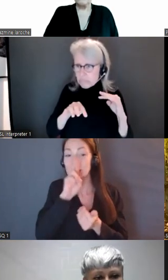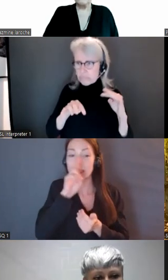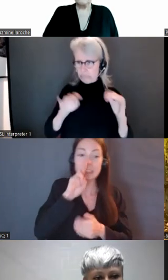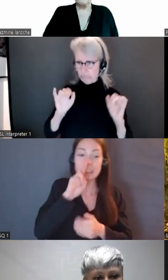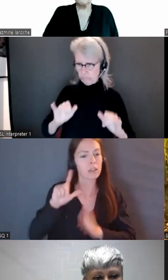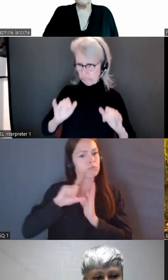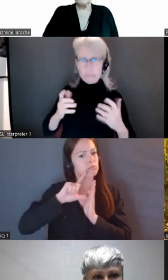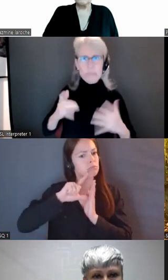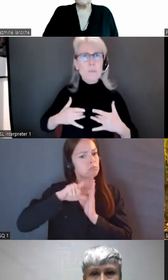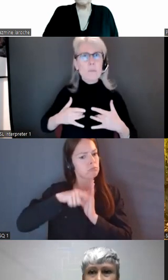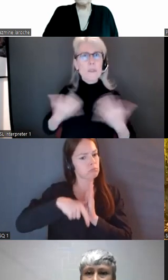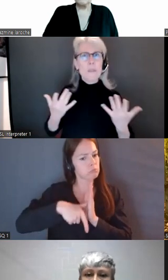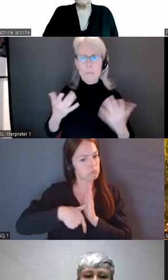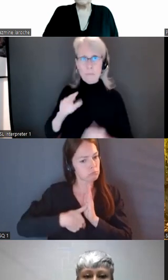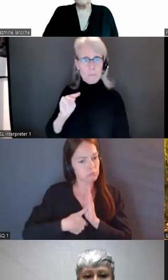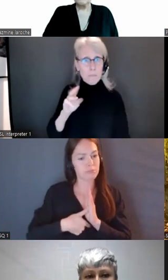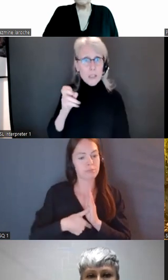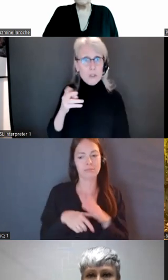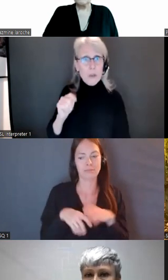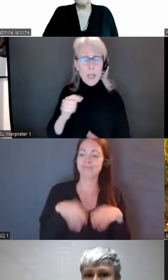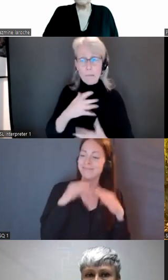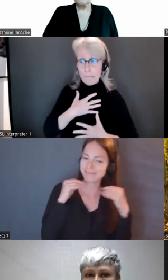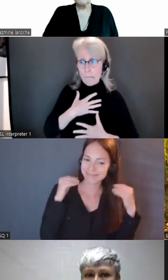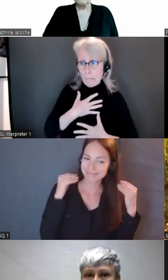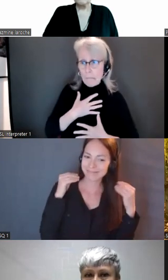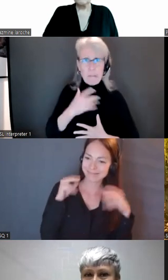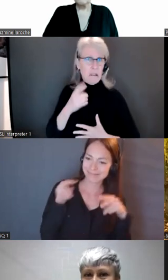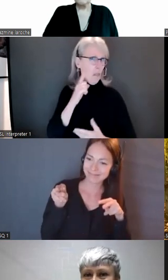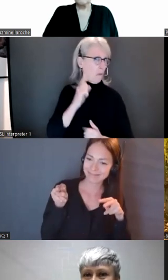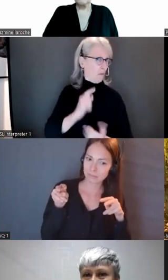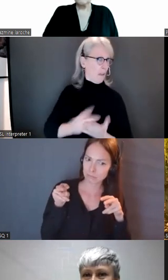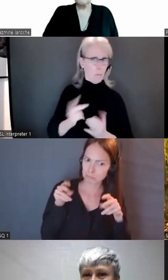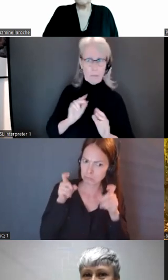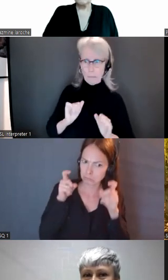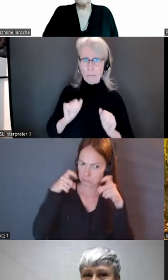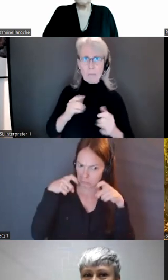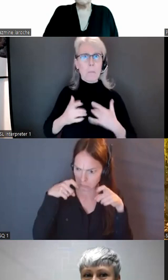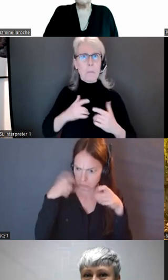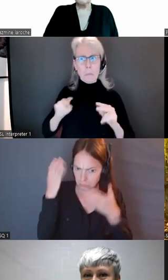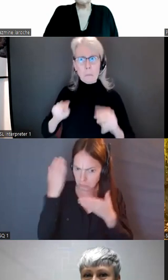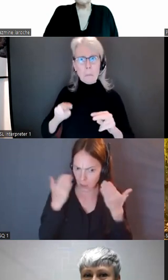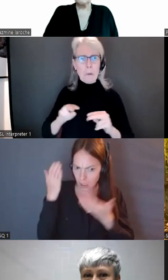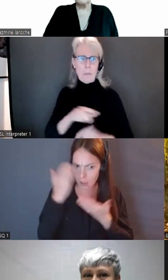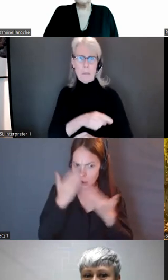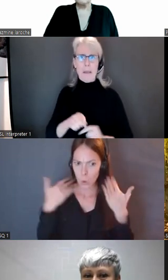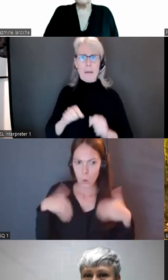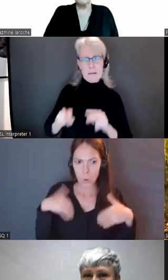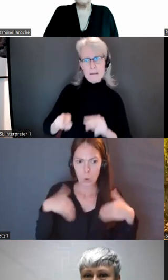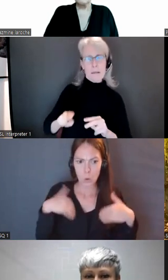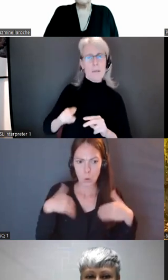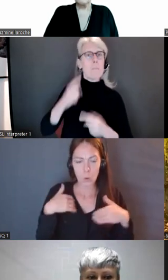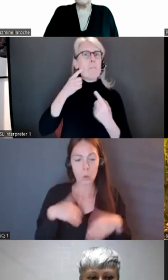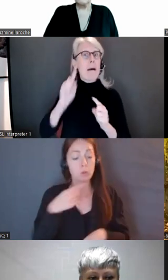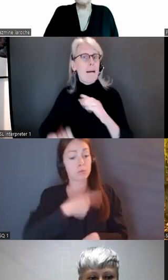nurtured for the success of the muskrat turned to despair. When the waiting creatures had given up, the muskrat floated to the